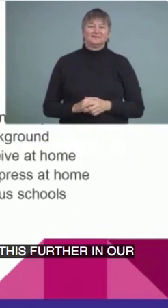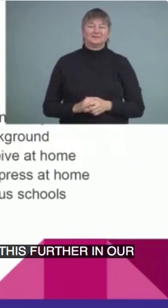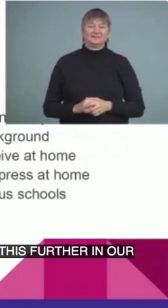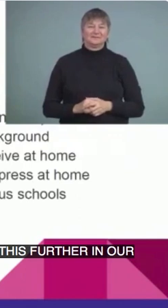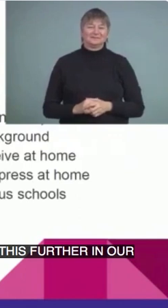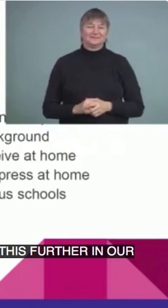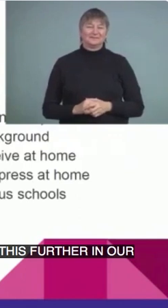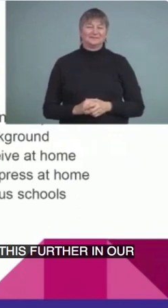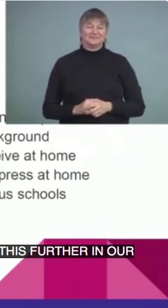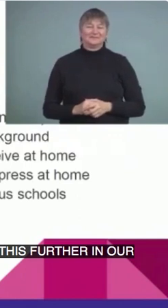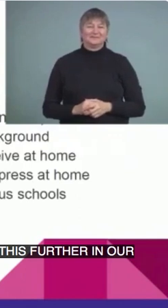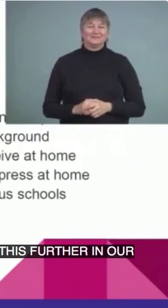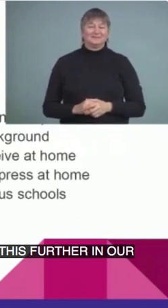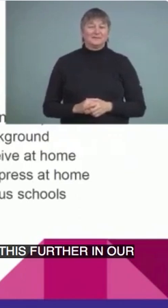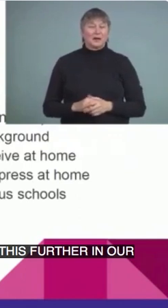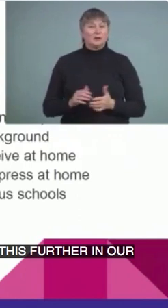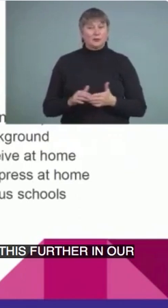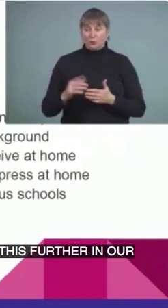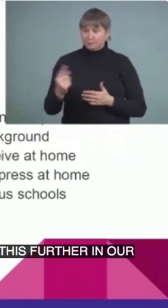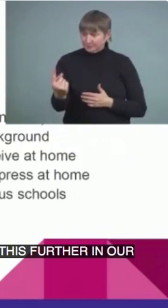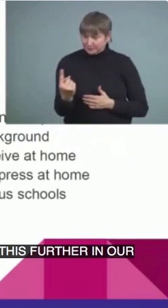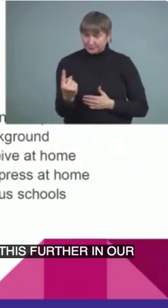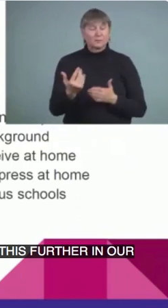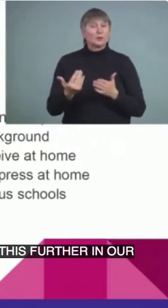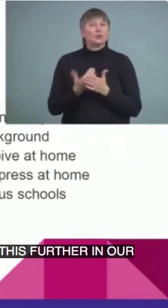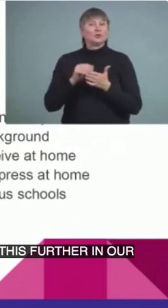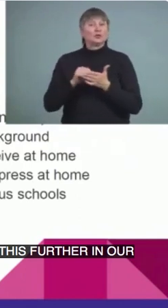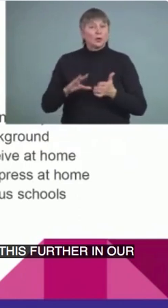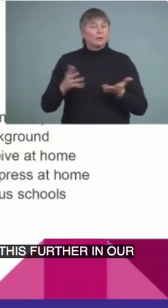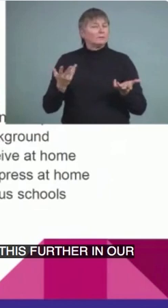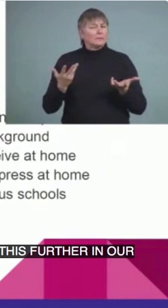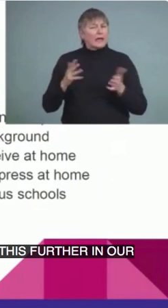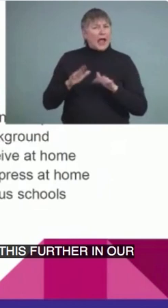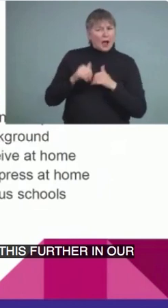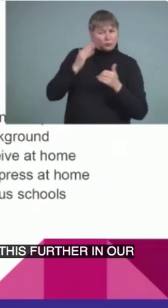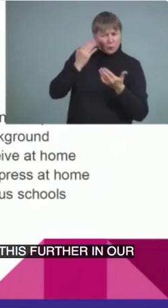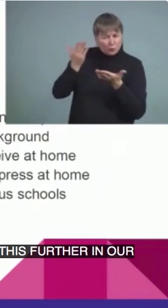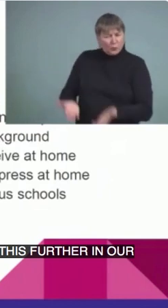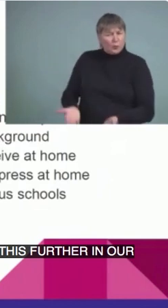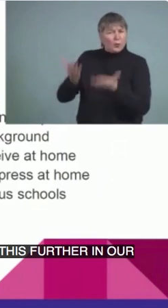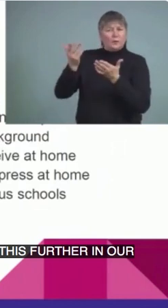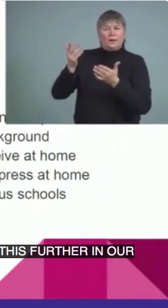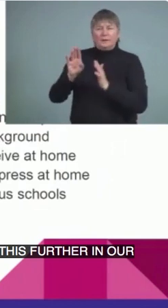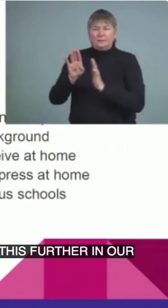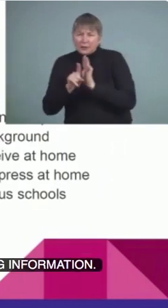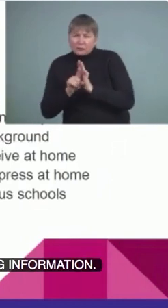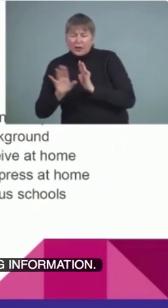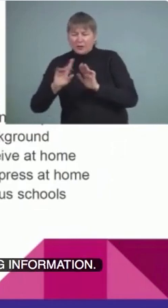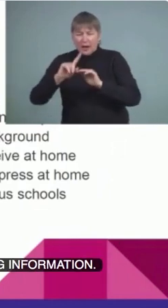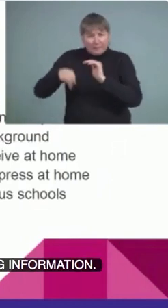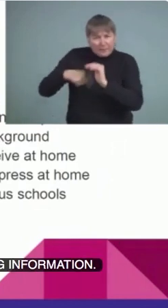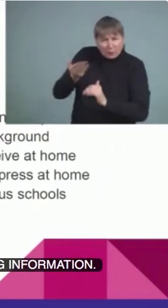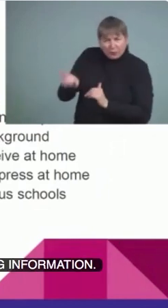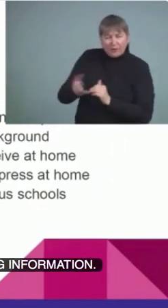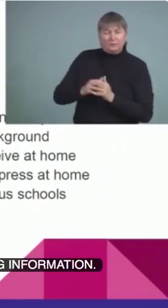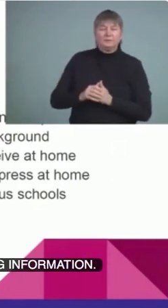So, getting to know our students, so collecting information for students, particularly